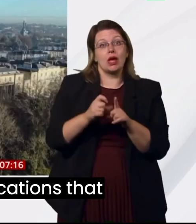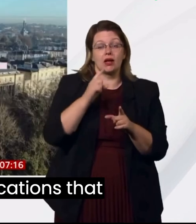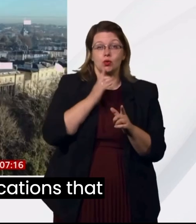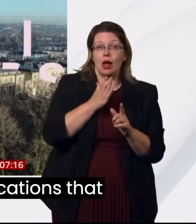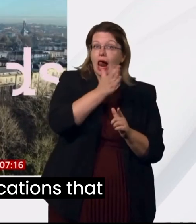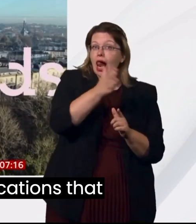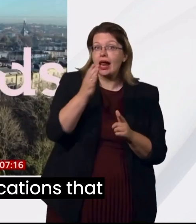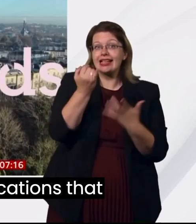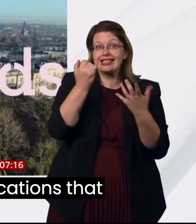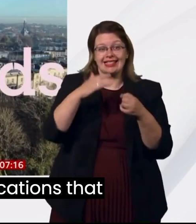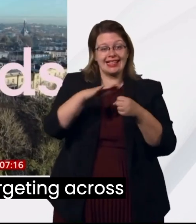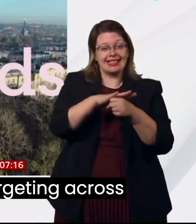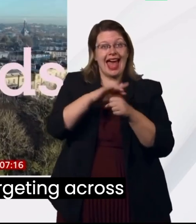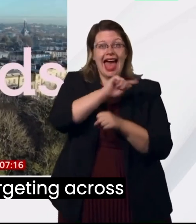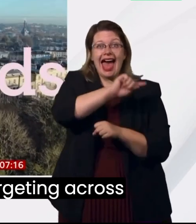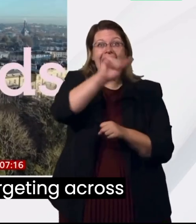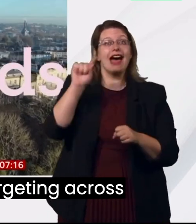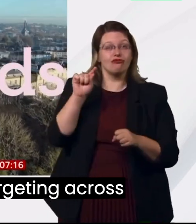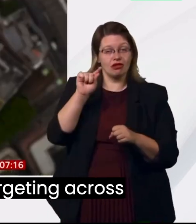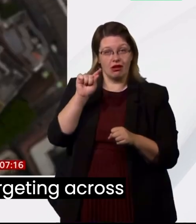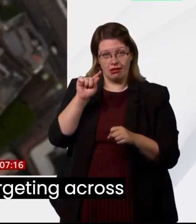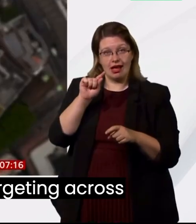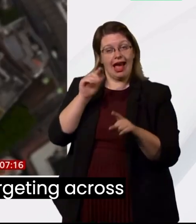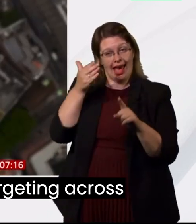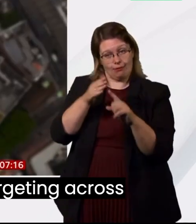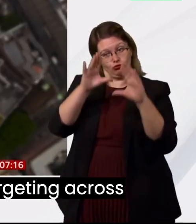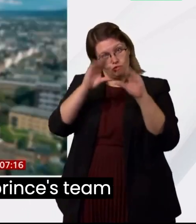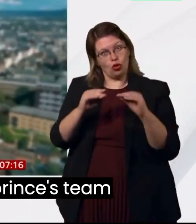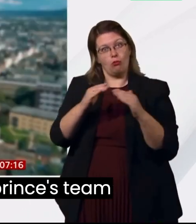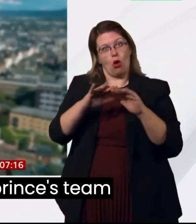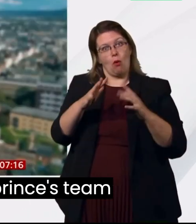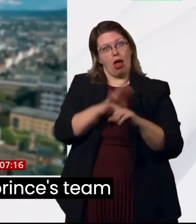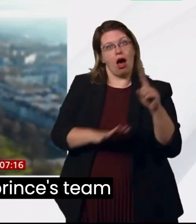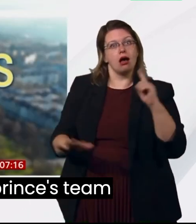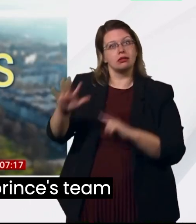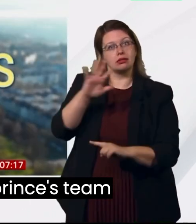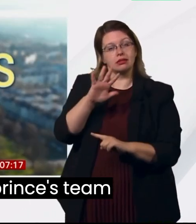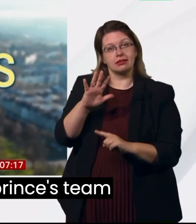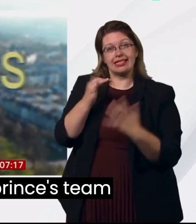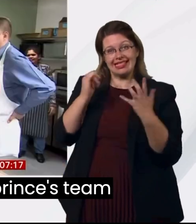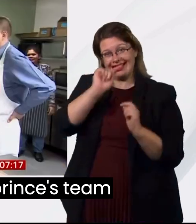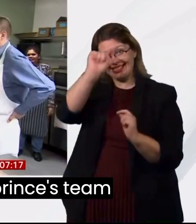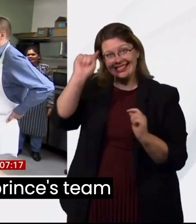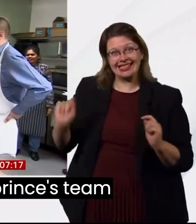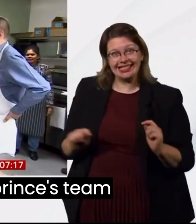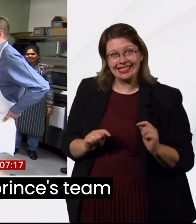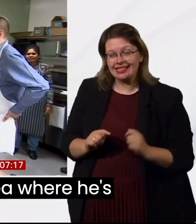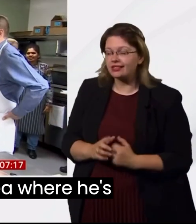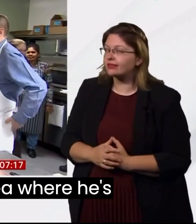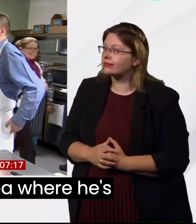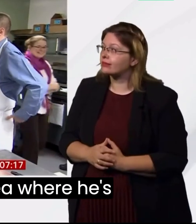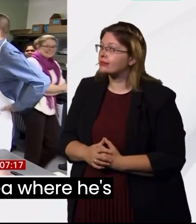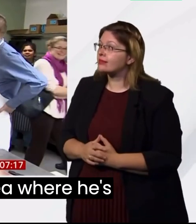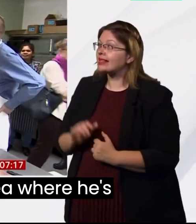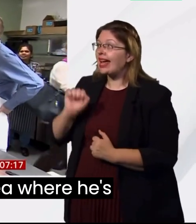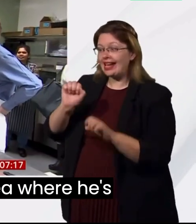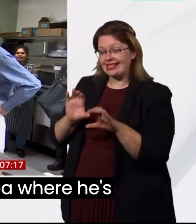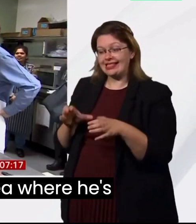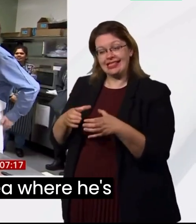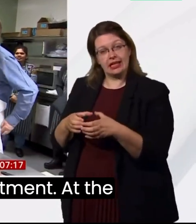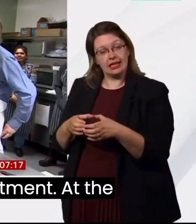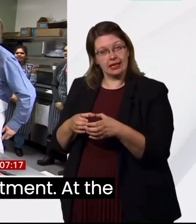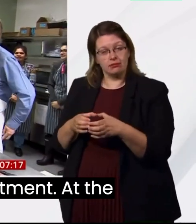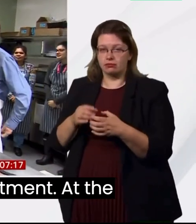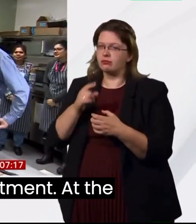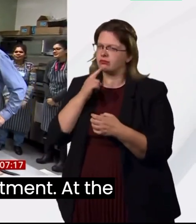the six locations that his Homewards project is targeting across the UK. The Prince's team has stressed this is an area